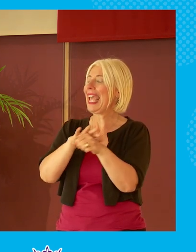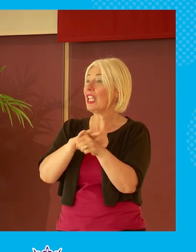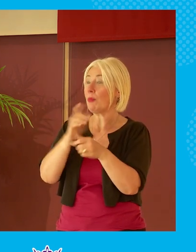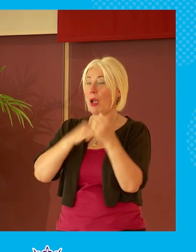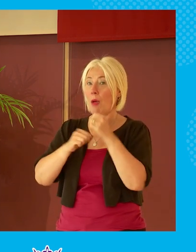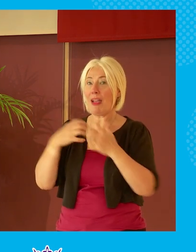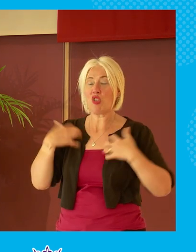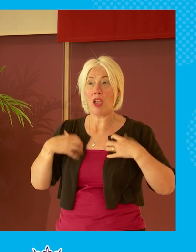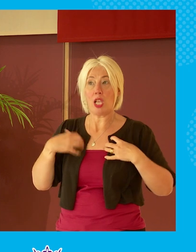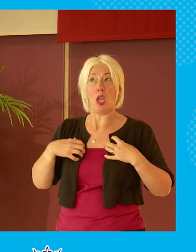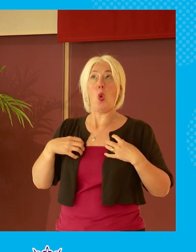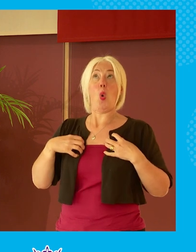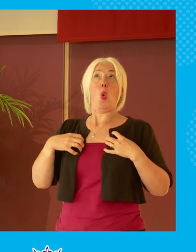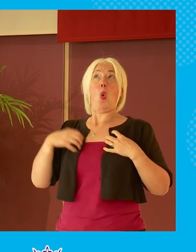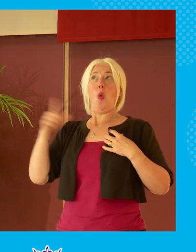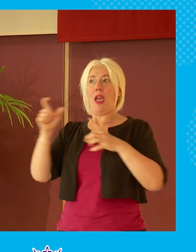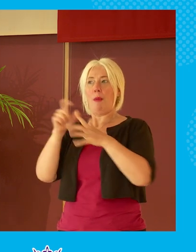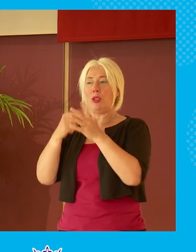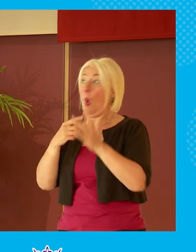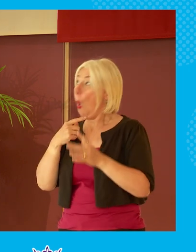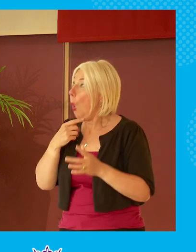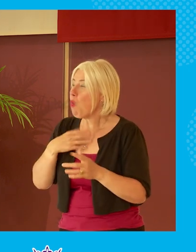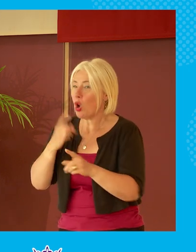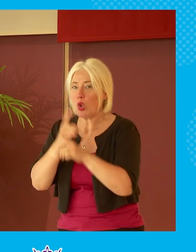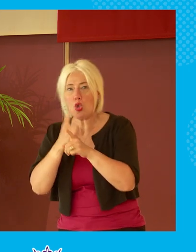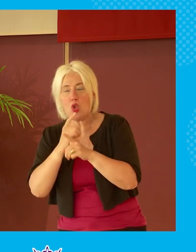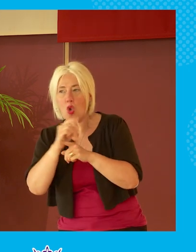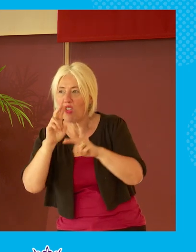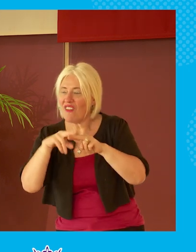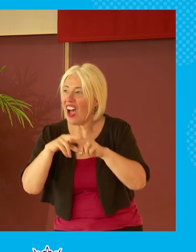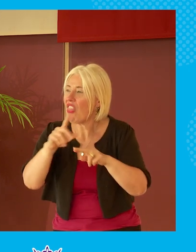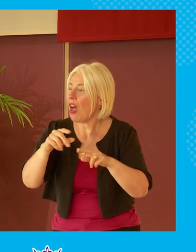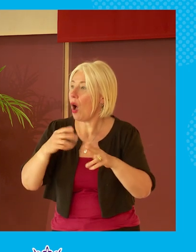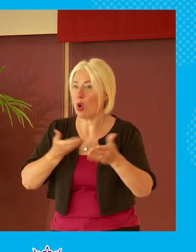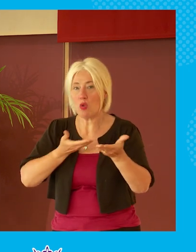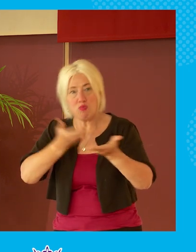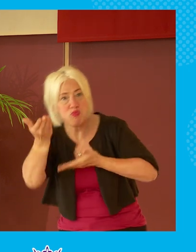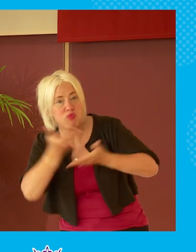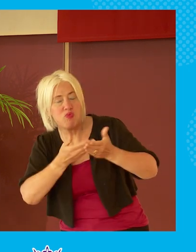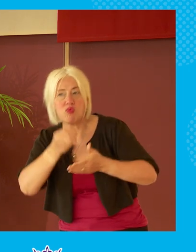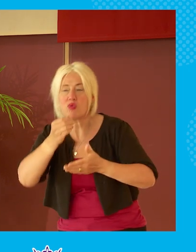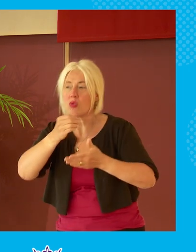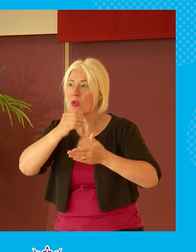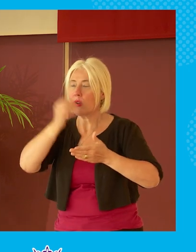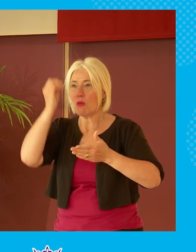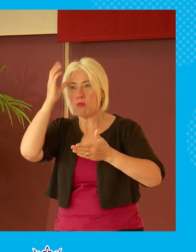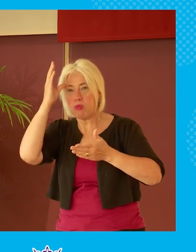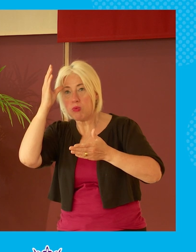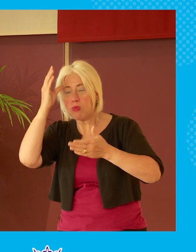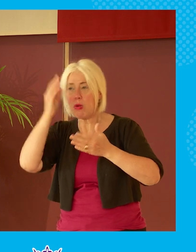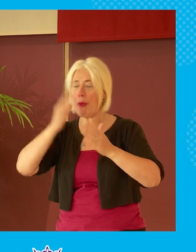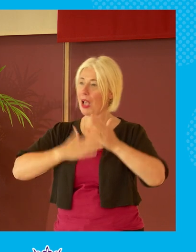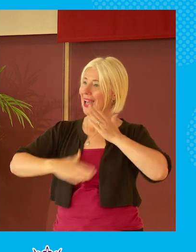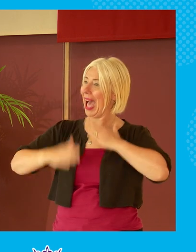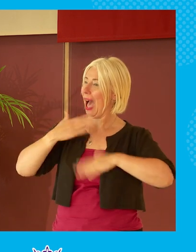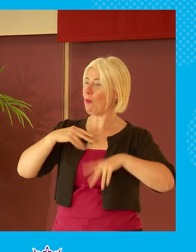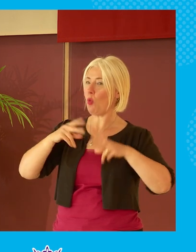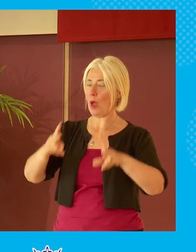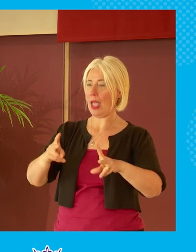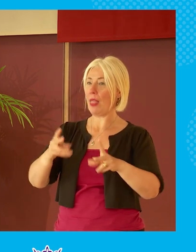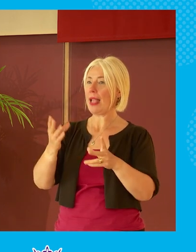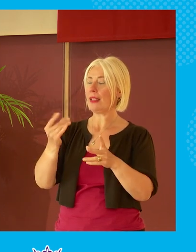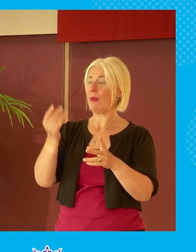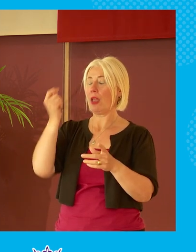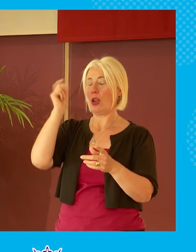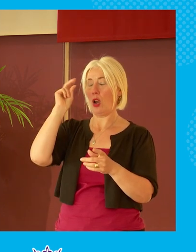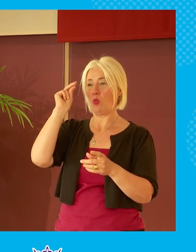wanted to talk to dad about it all the time she wanted to discuss it in an intelligent calm way and something clicked in her